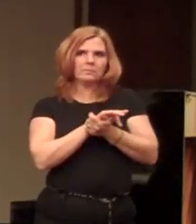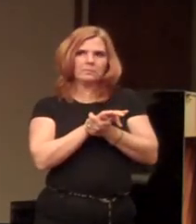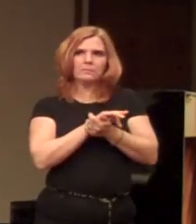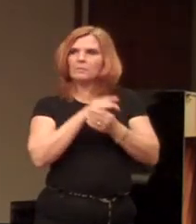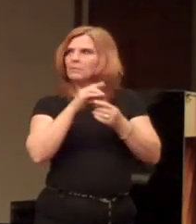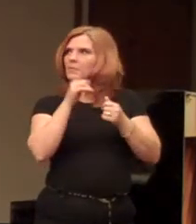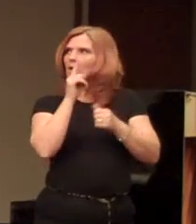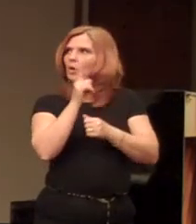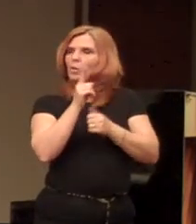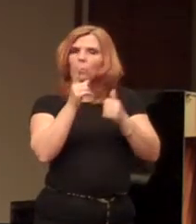One of the first high schools in the state.